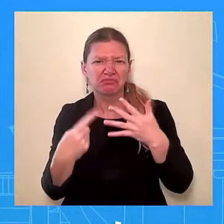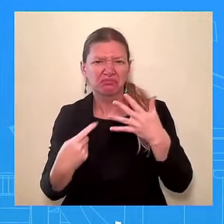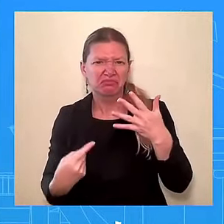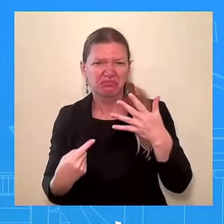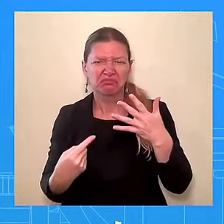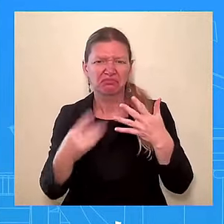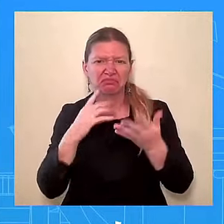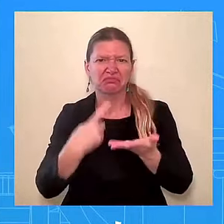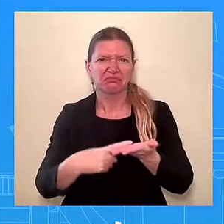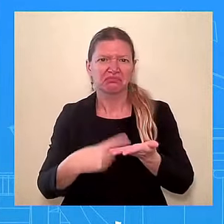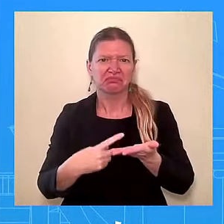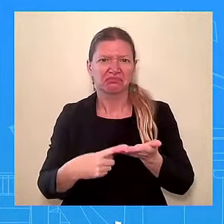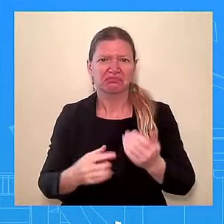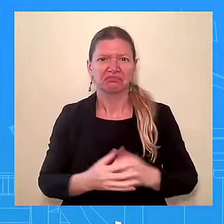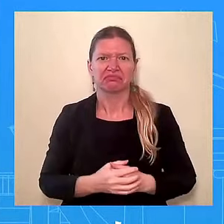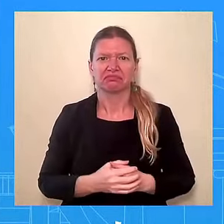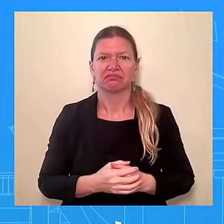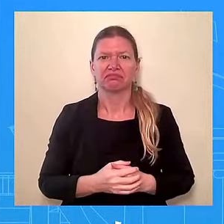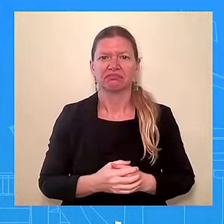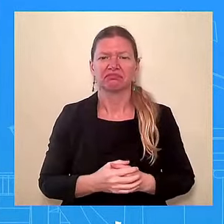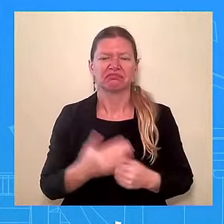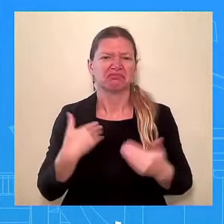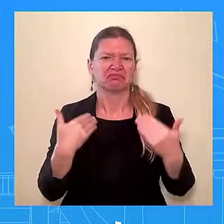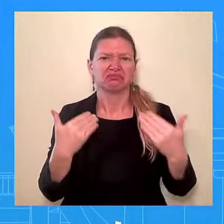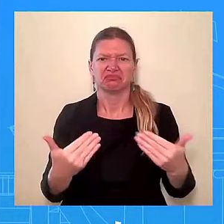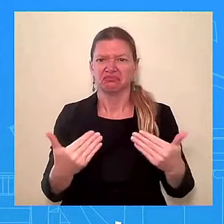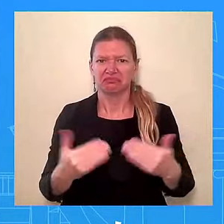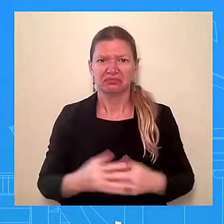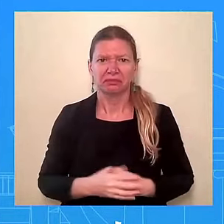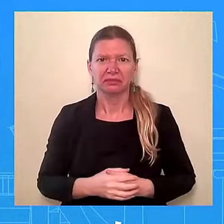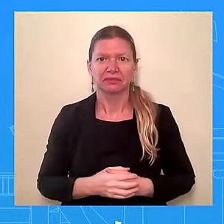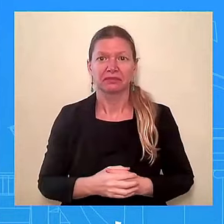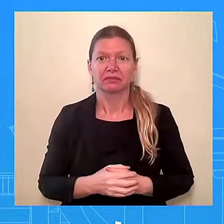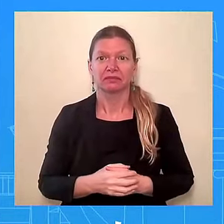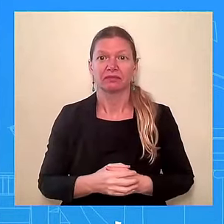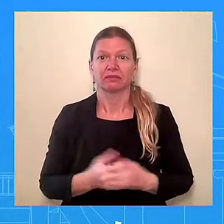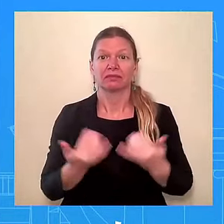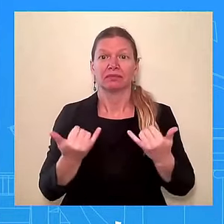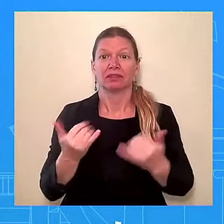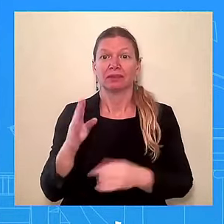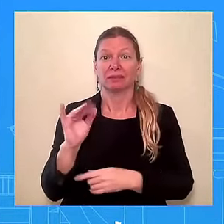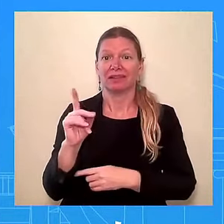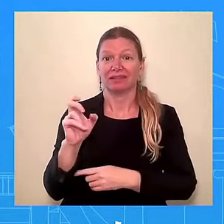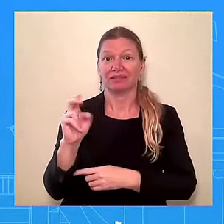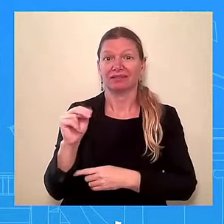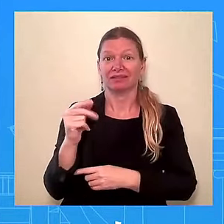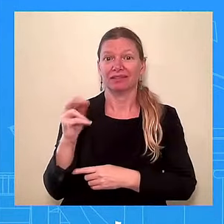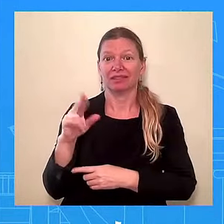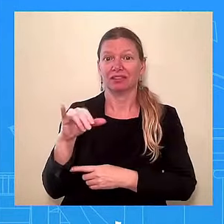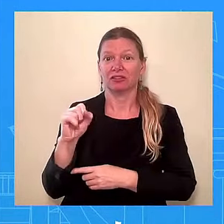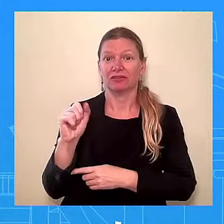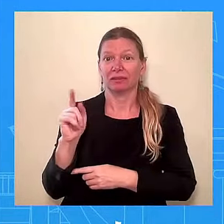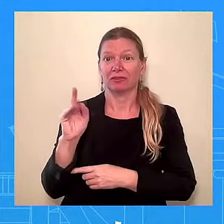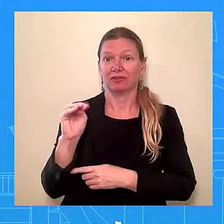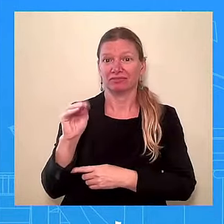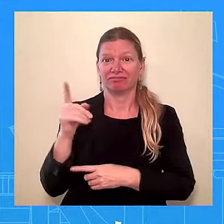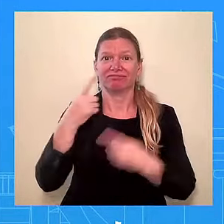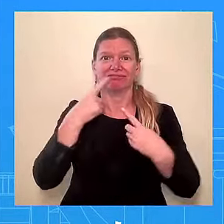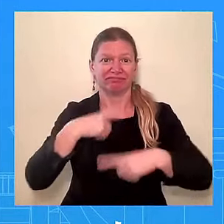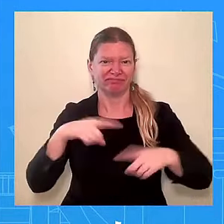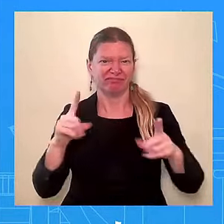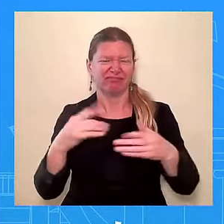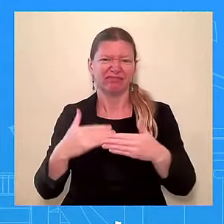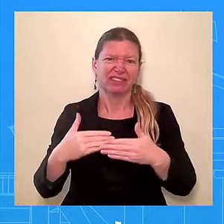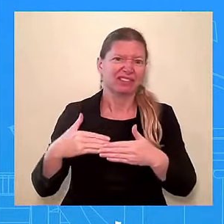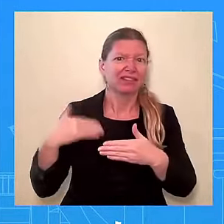Today, the Biden-Harris administration announced the next major step to cancel student debt for approximately 30 million